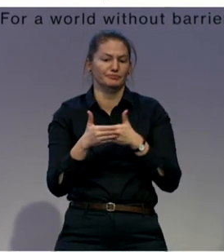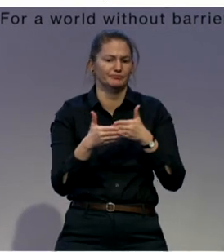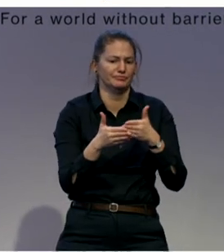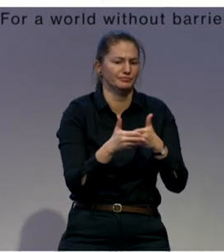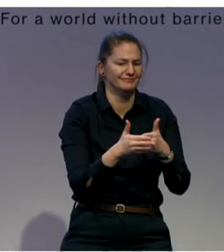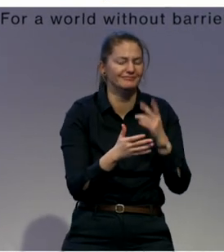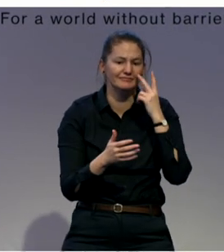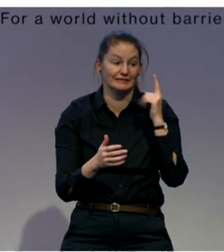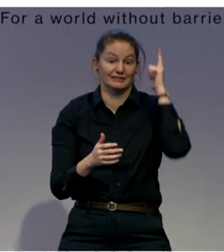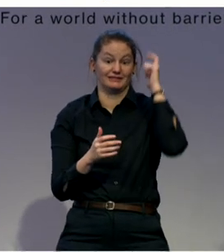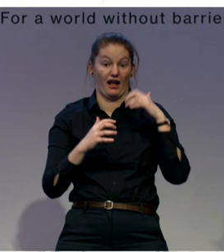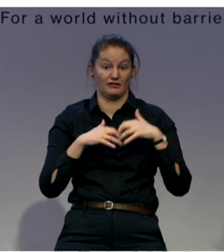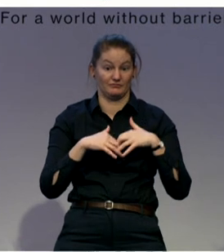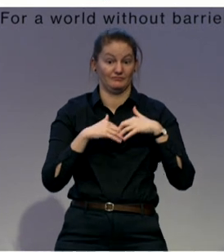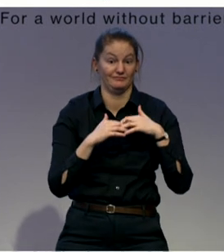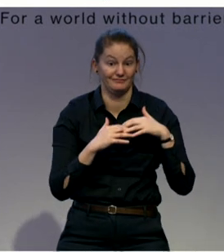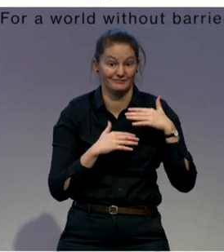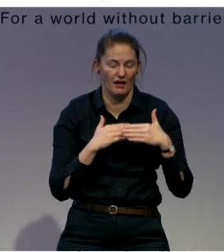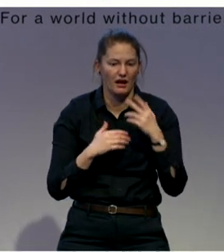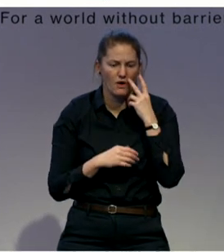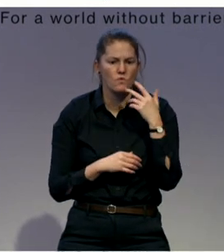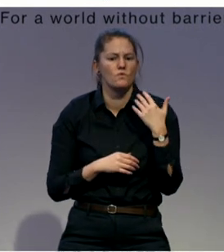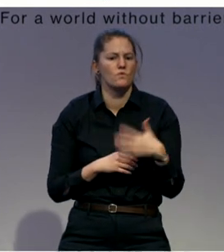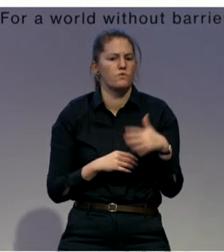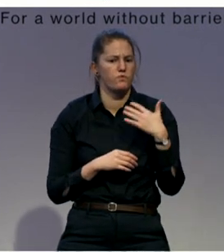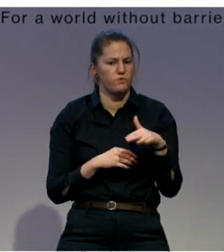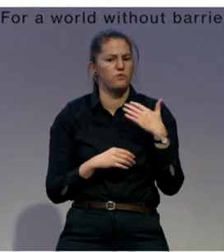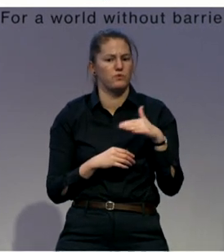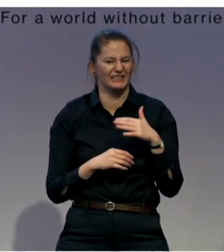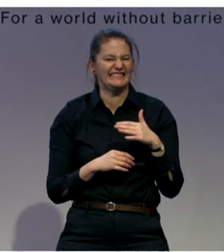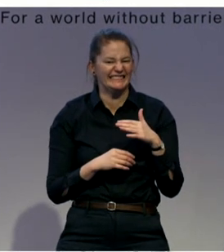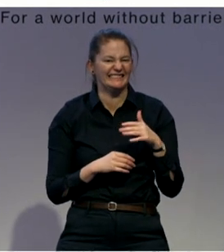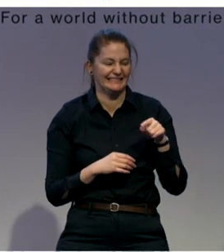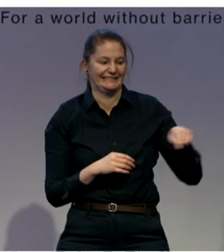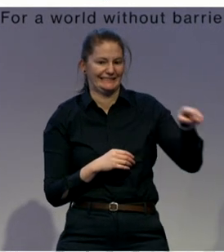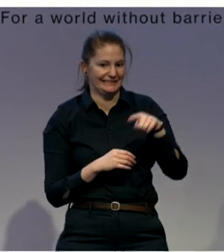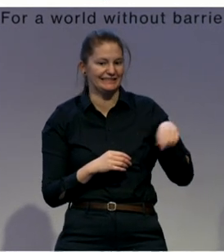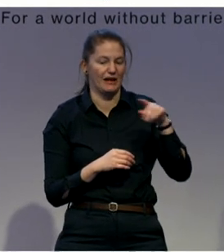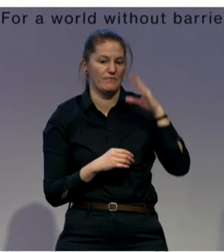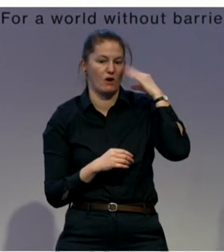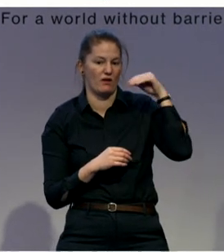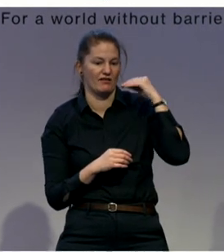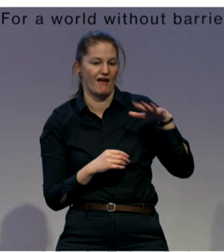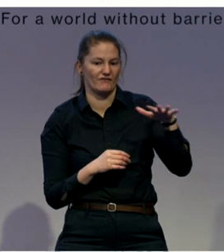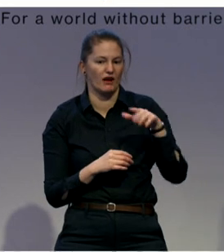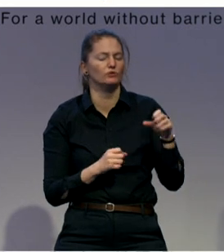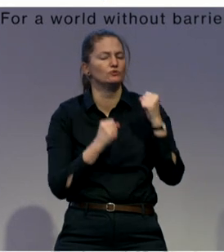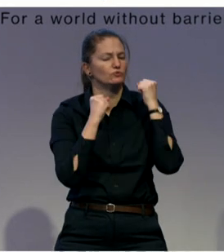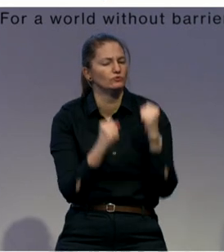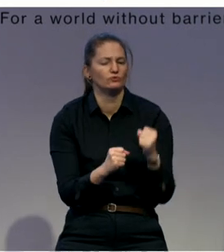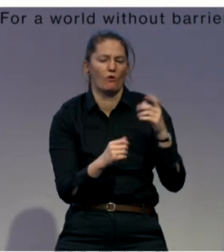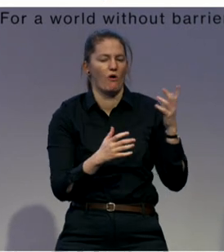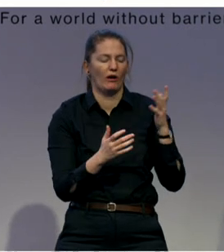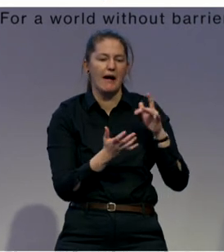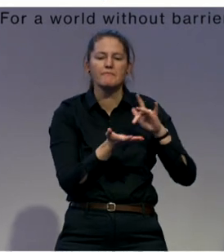medical model of disabilities. It was no commitment